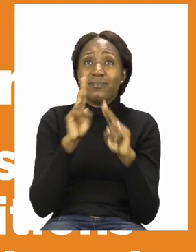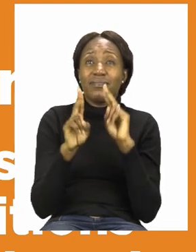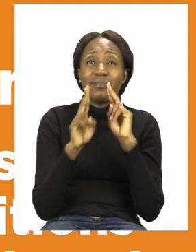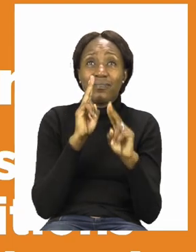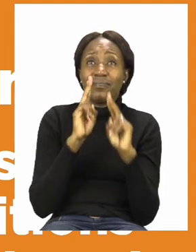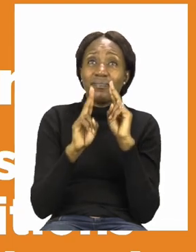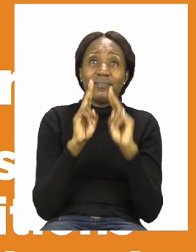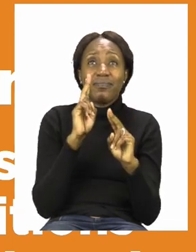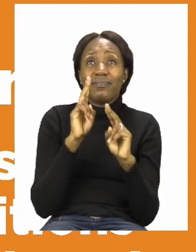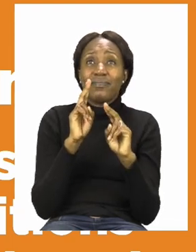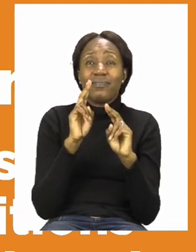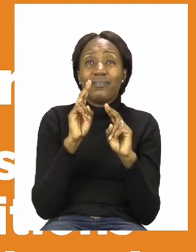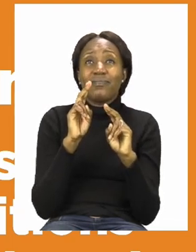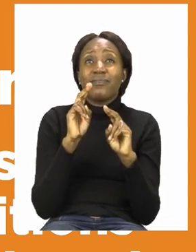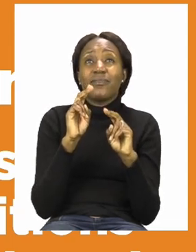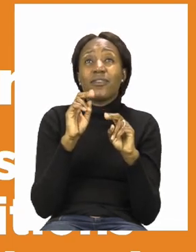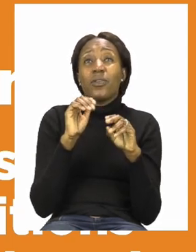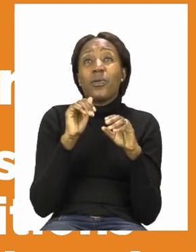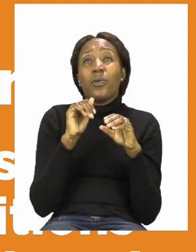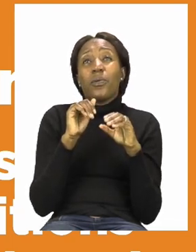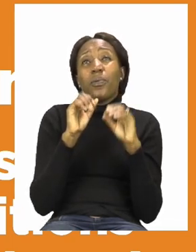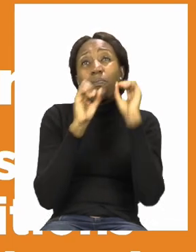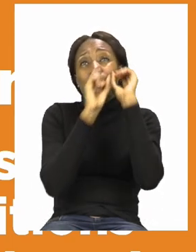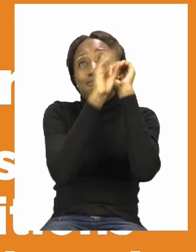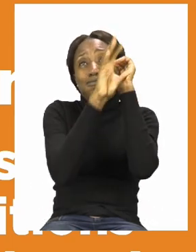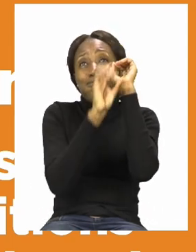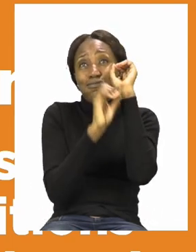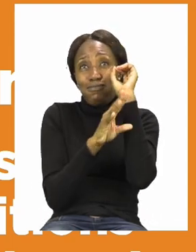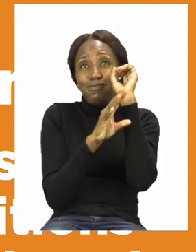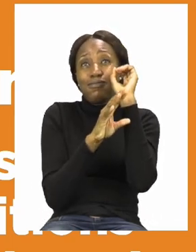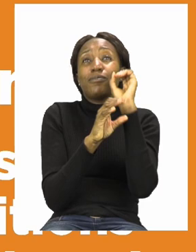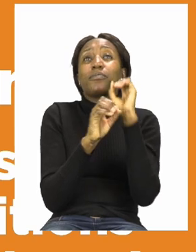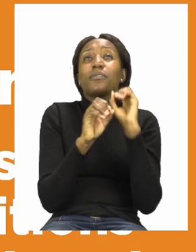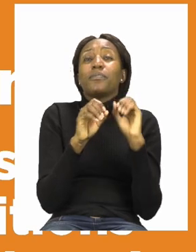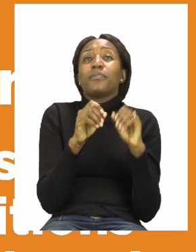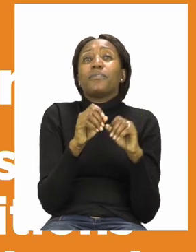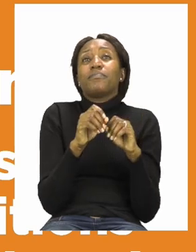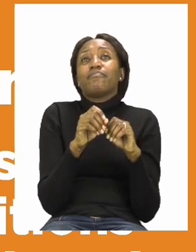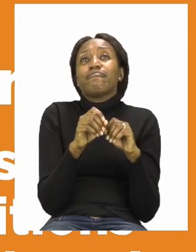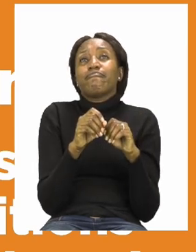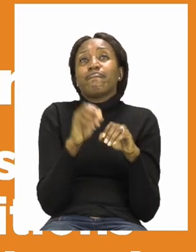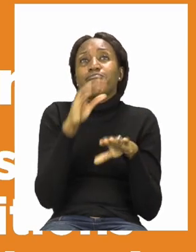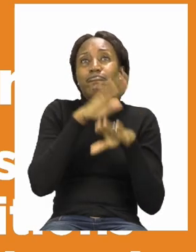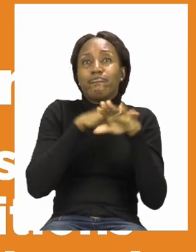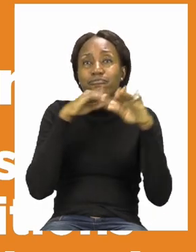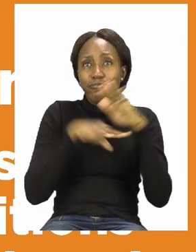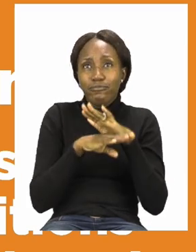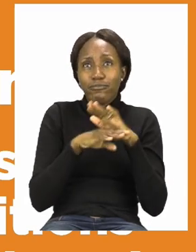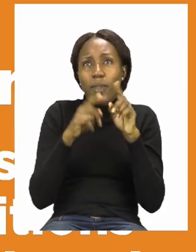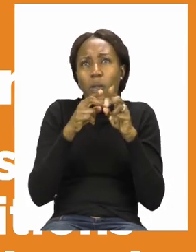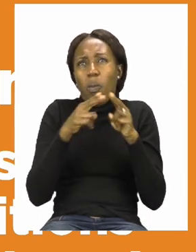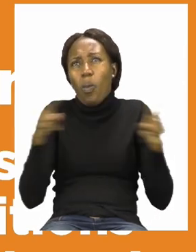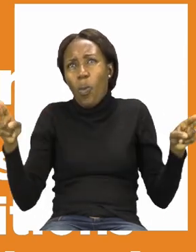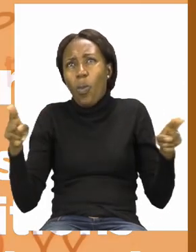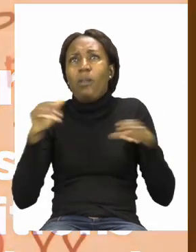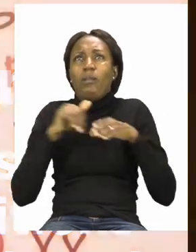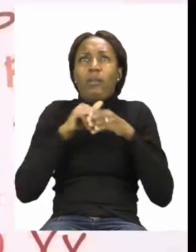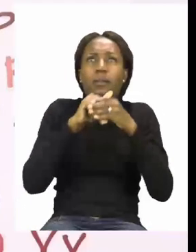traffic signs, prepositions, length and transport.